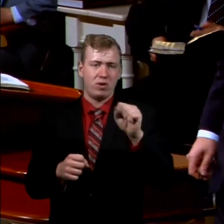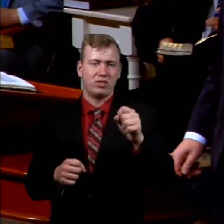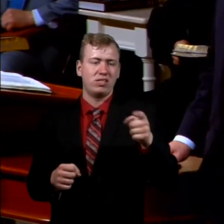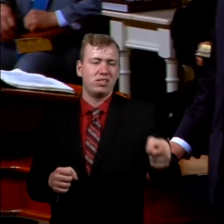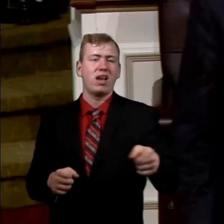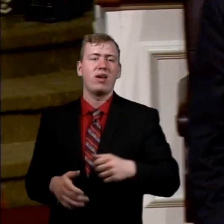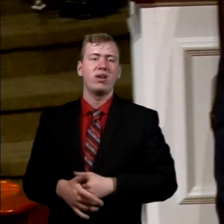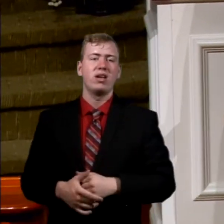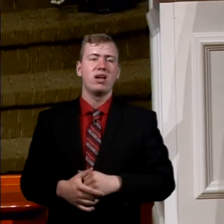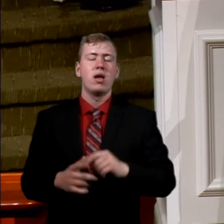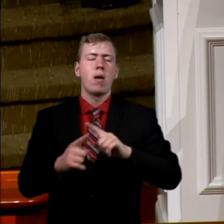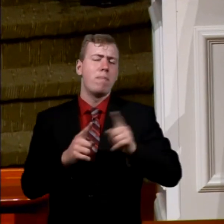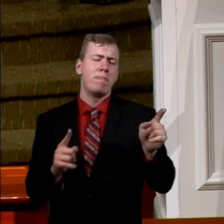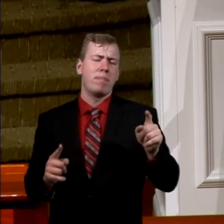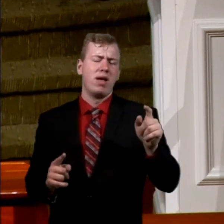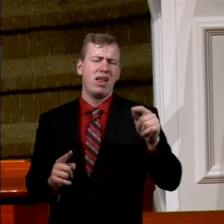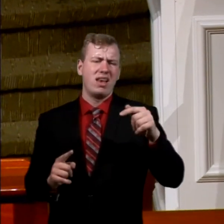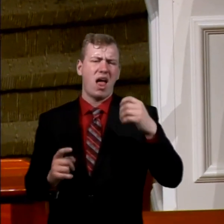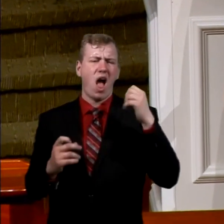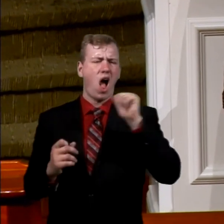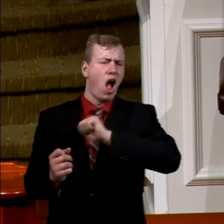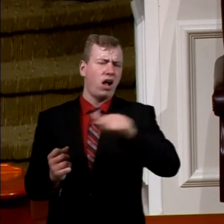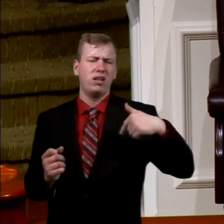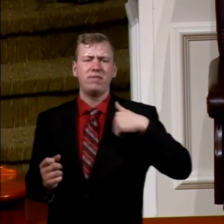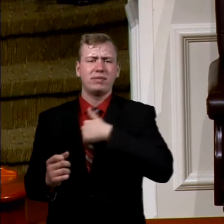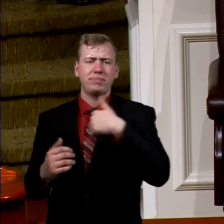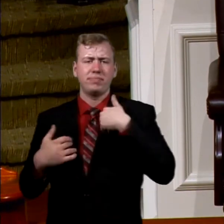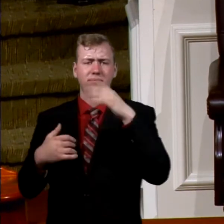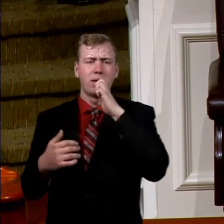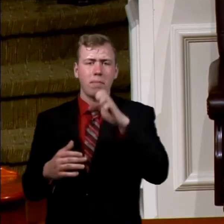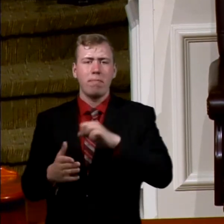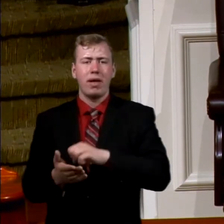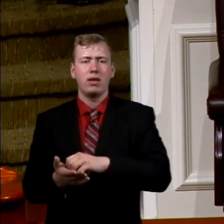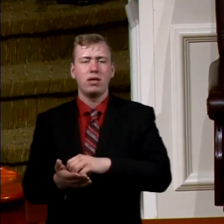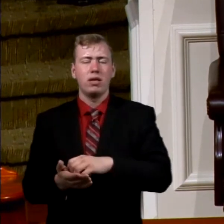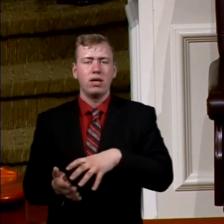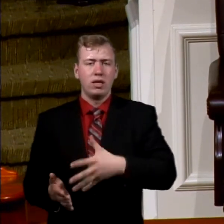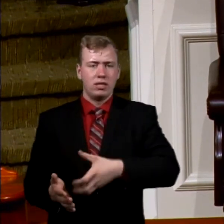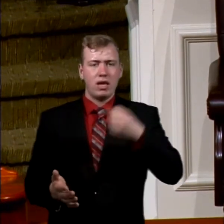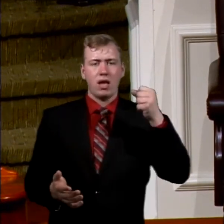of us have been taken out for a purpose.